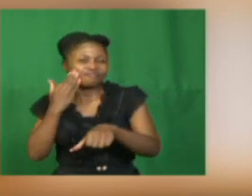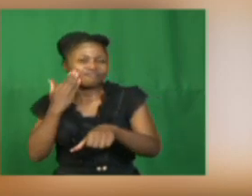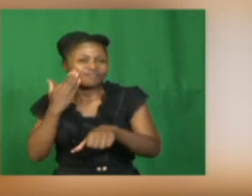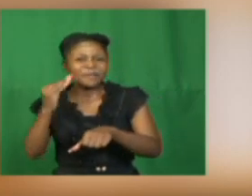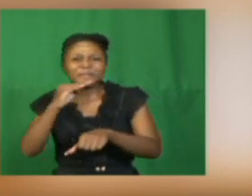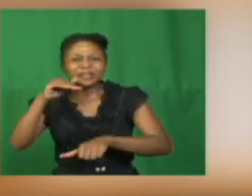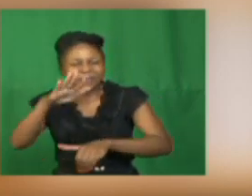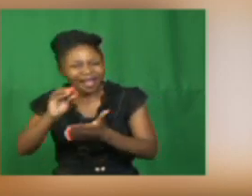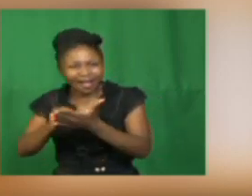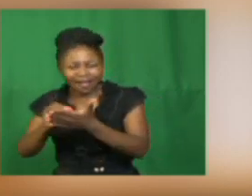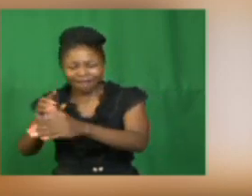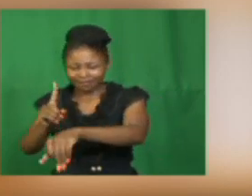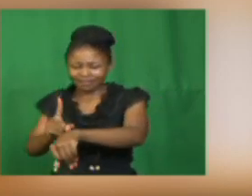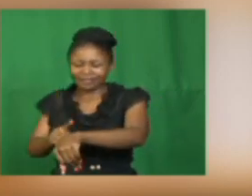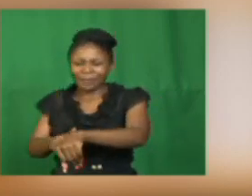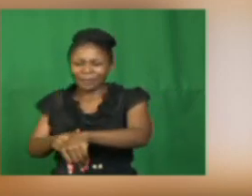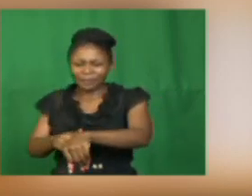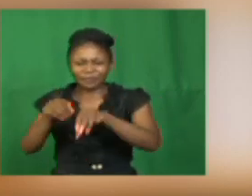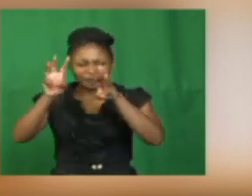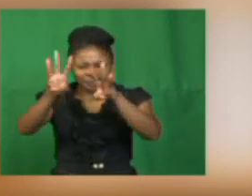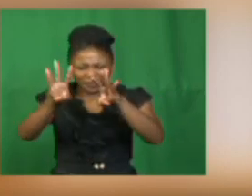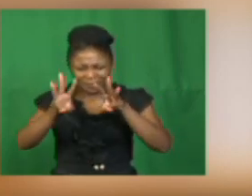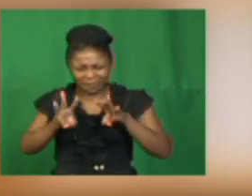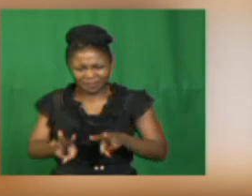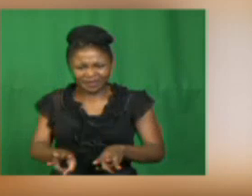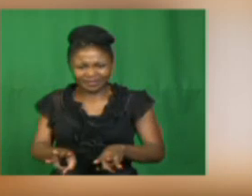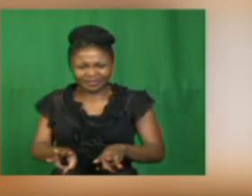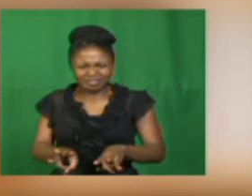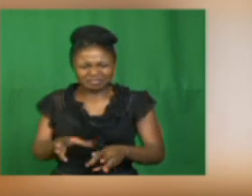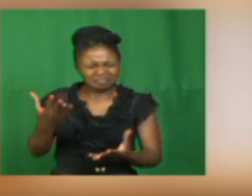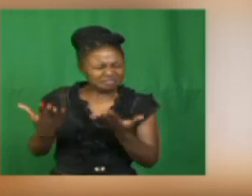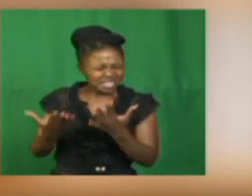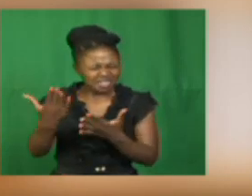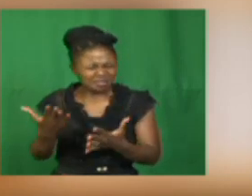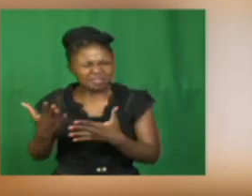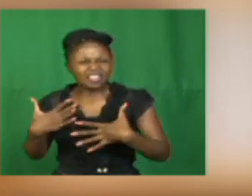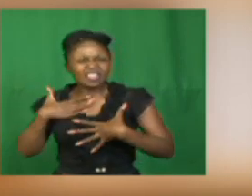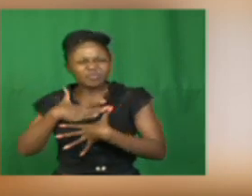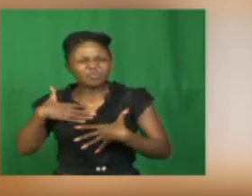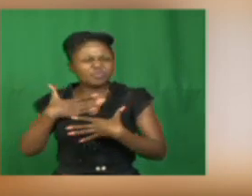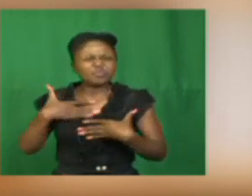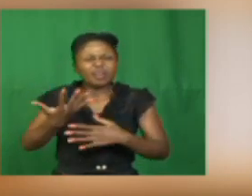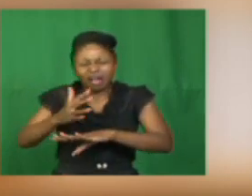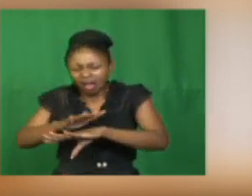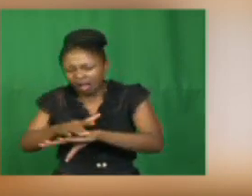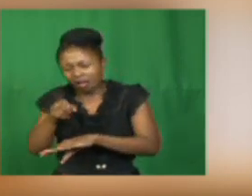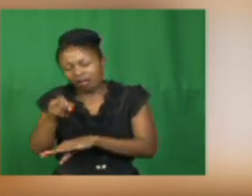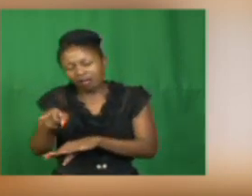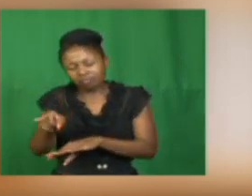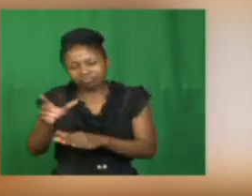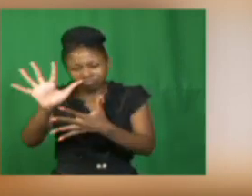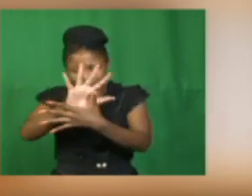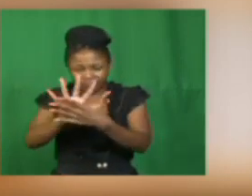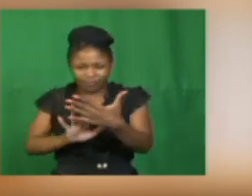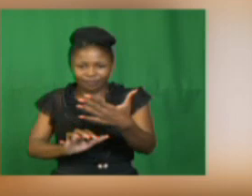be the time, the place, and perhaps the mood of the story. Now, in our